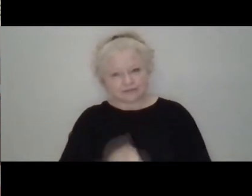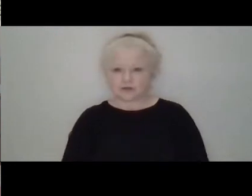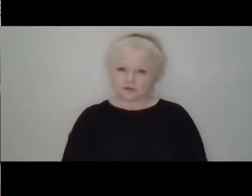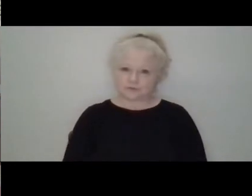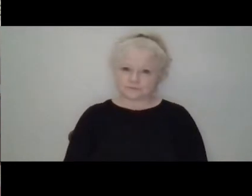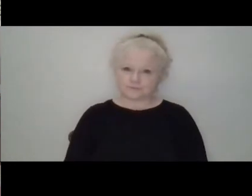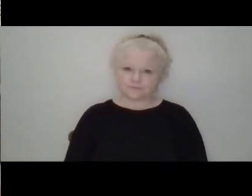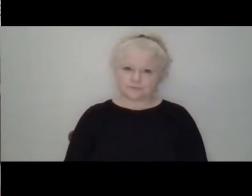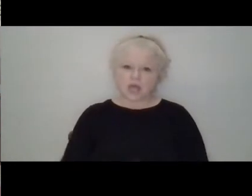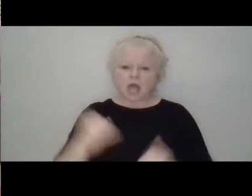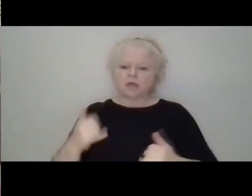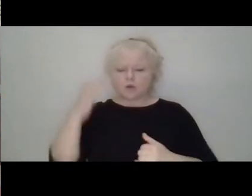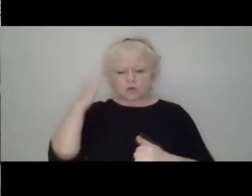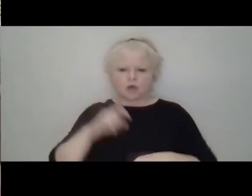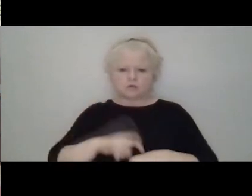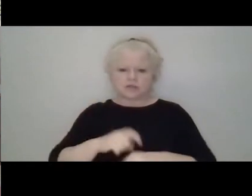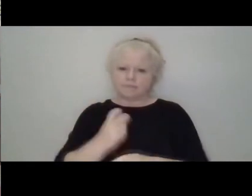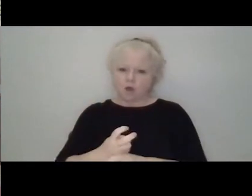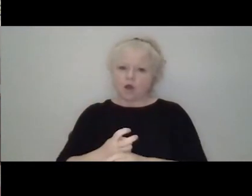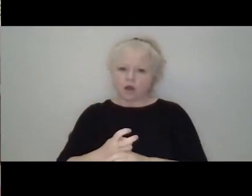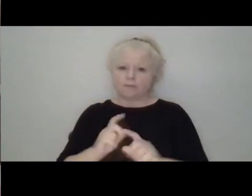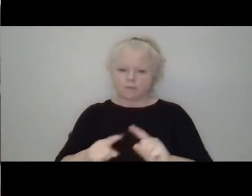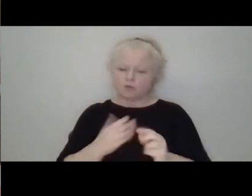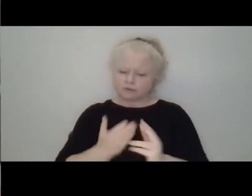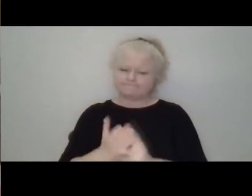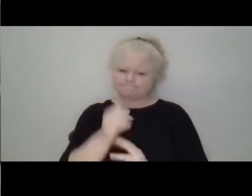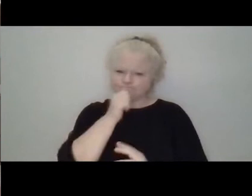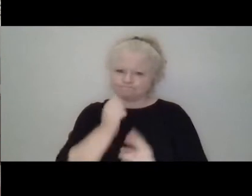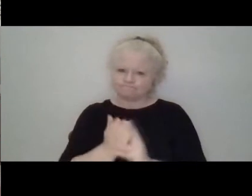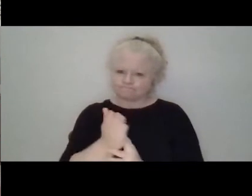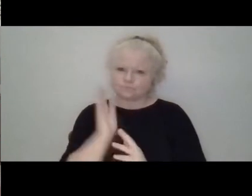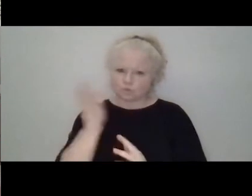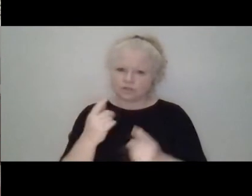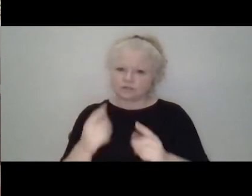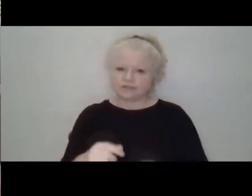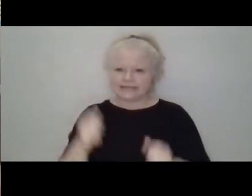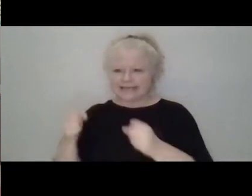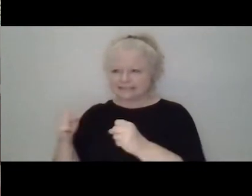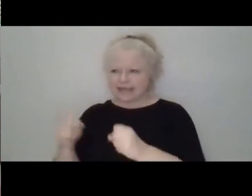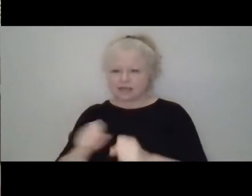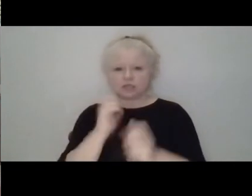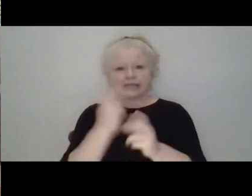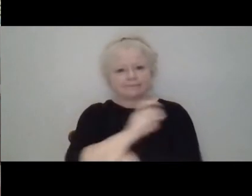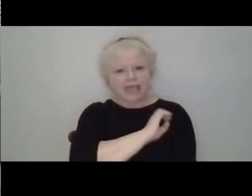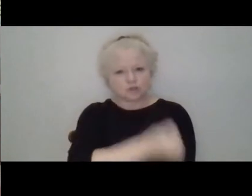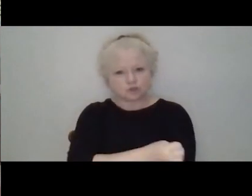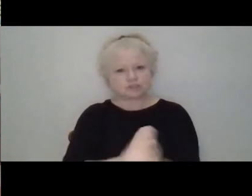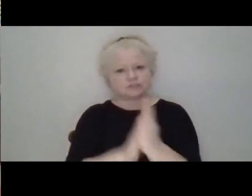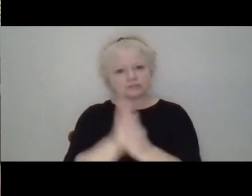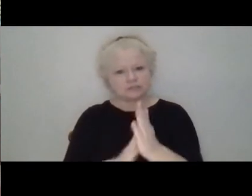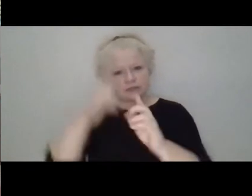easy times, but for sure, we we're going to do it. So we need to stay, yeah, with energy and faith and positive